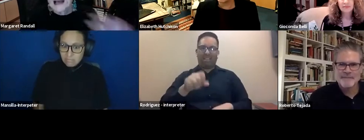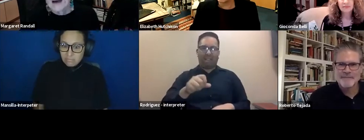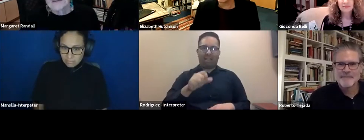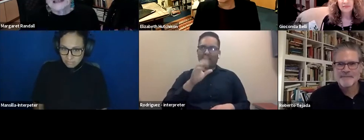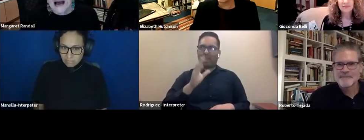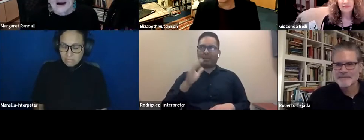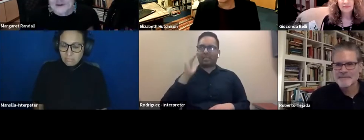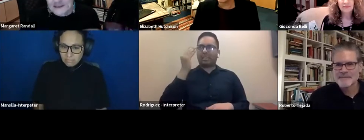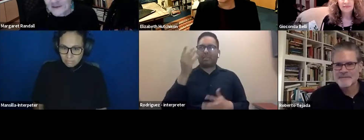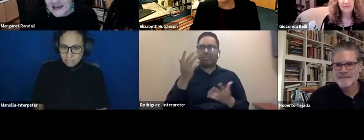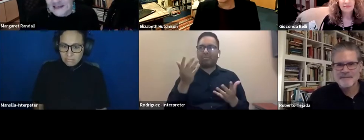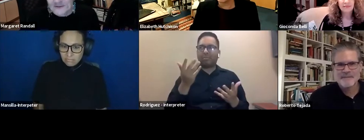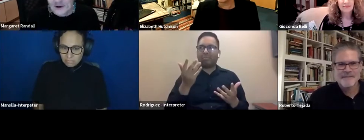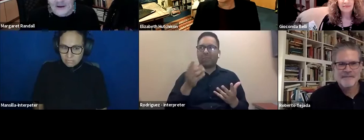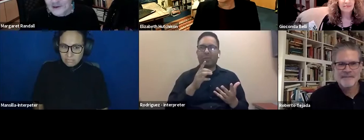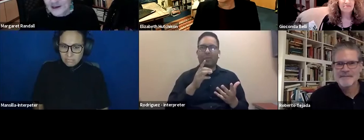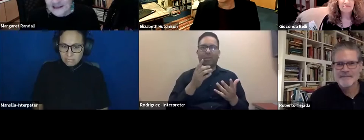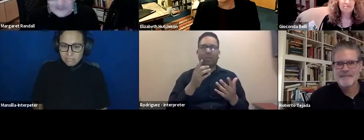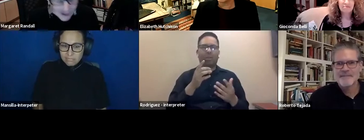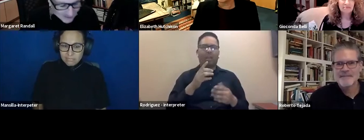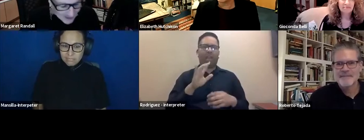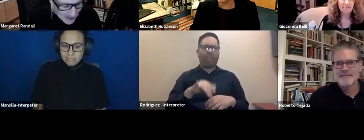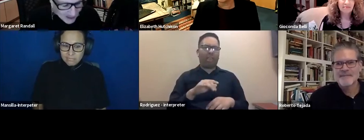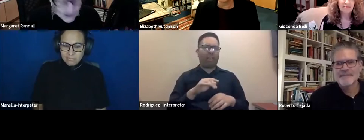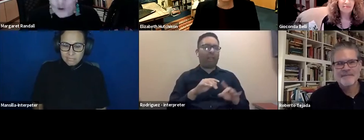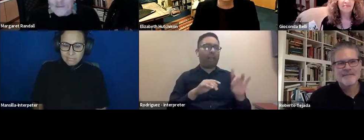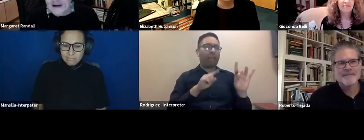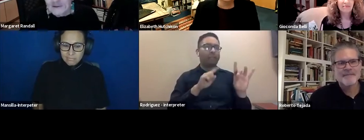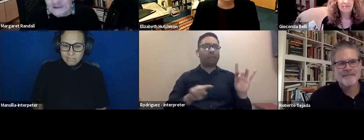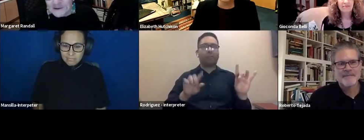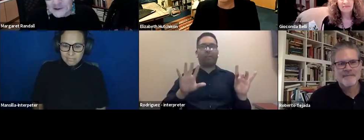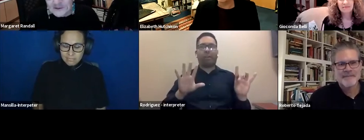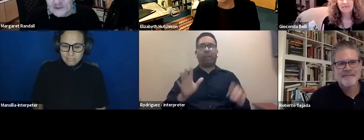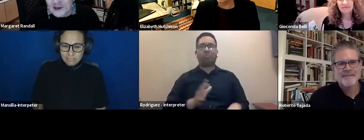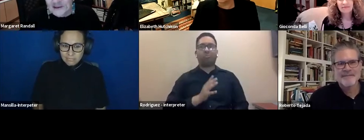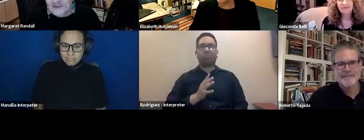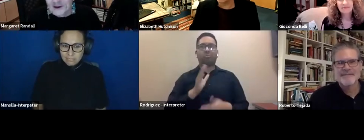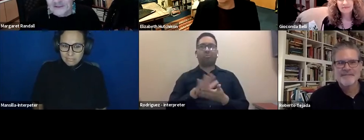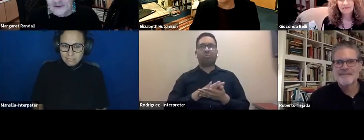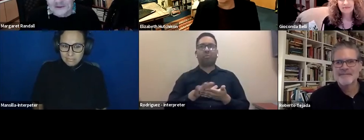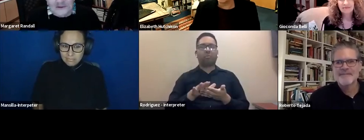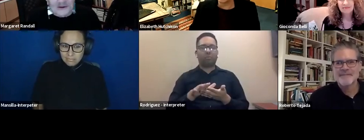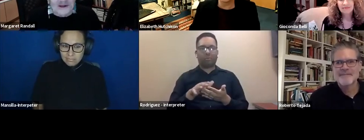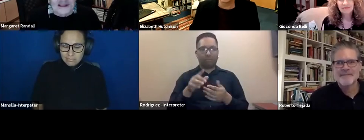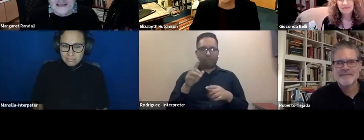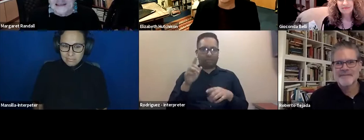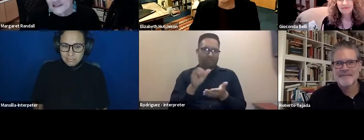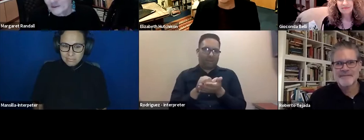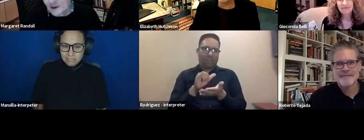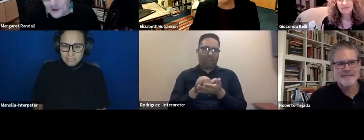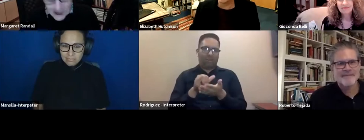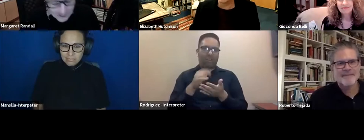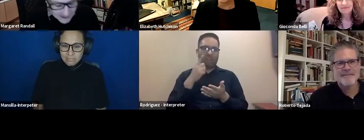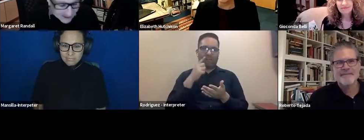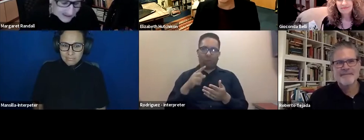we just didn't have these hours of eight to five or nine to five, because you don't make a revolution from nine to five, you, it takes